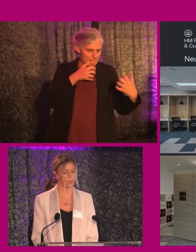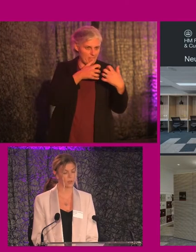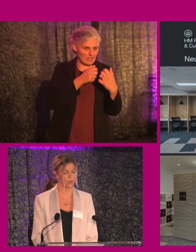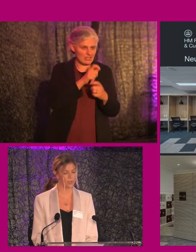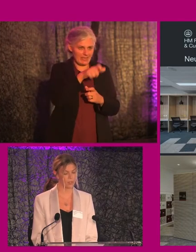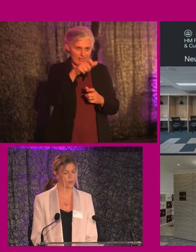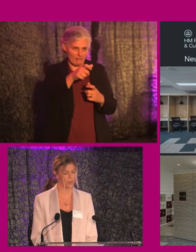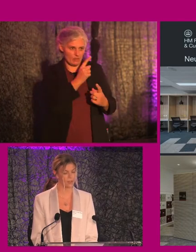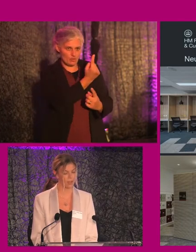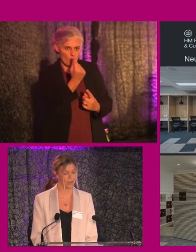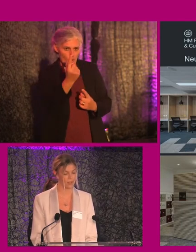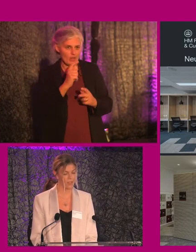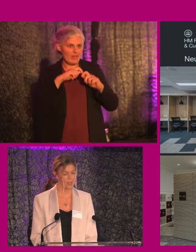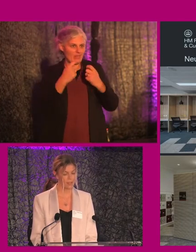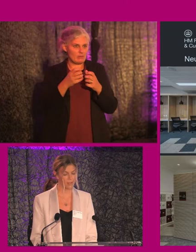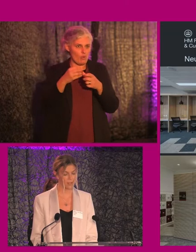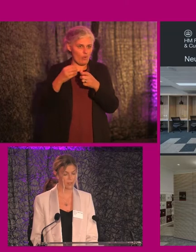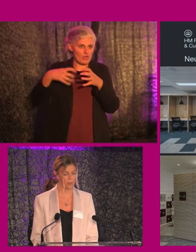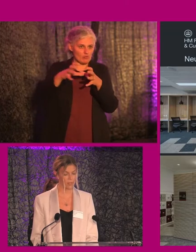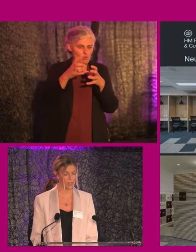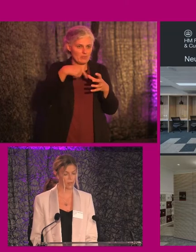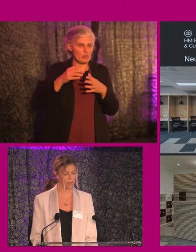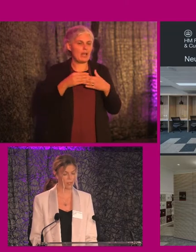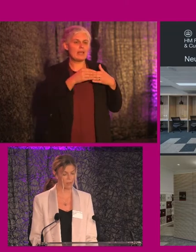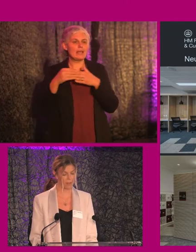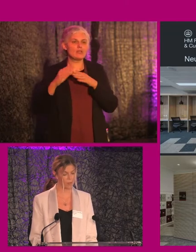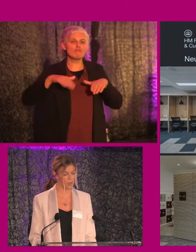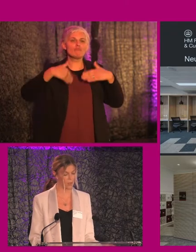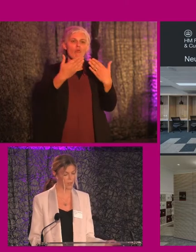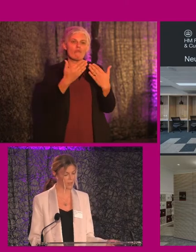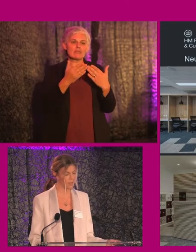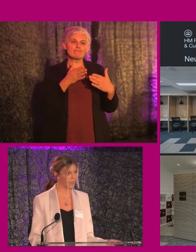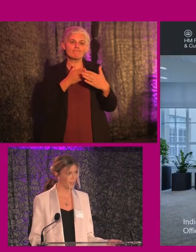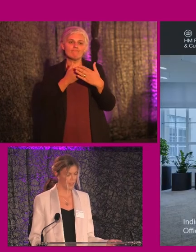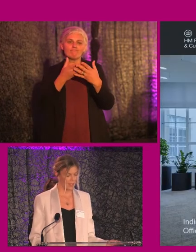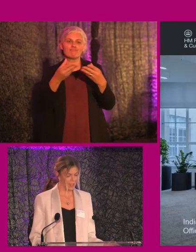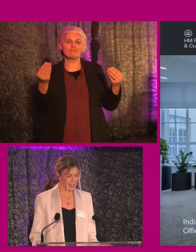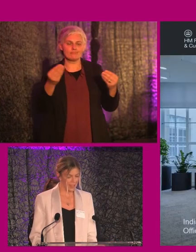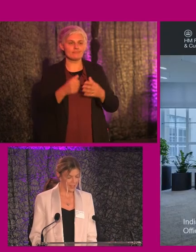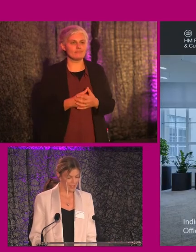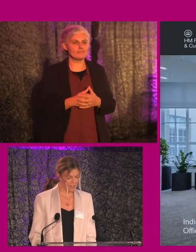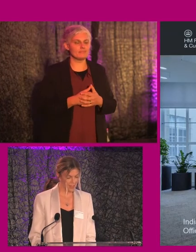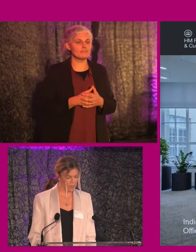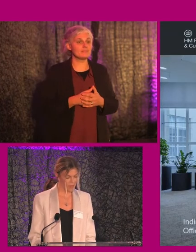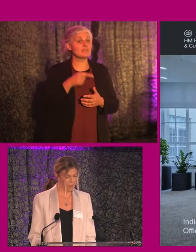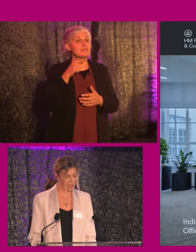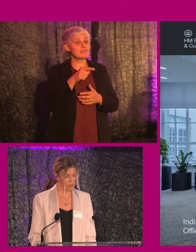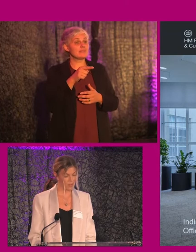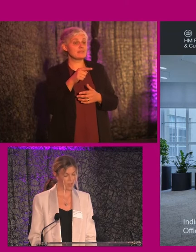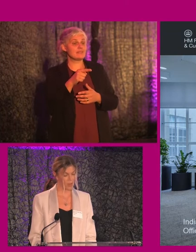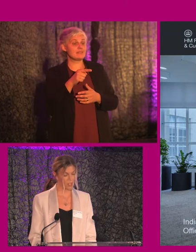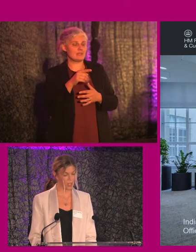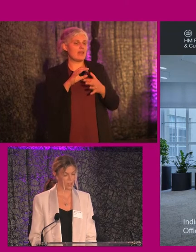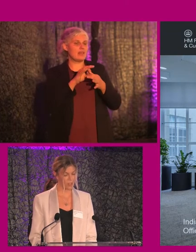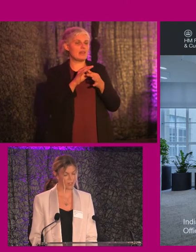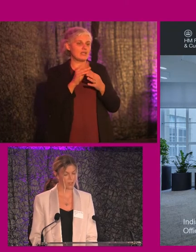individuals or team's tasks at hand, this leads to provision of rich varied workplace. This ties perfectly in with a